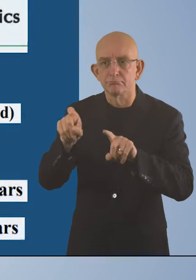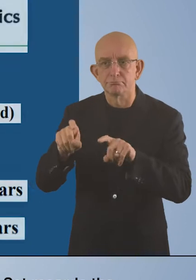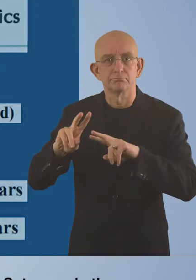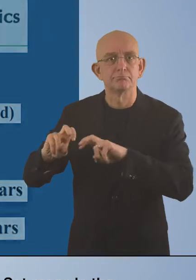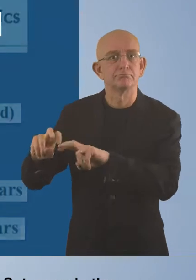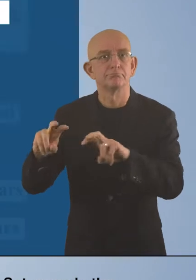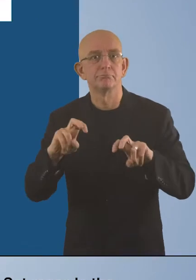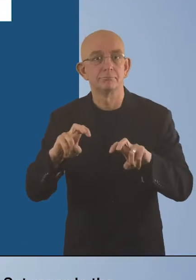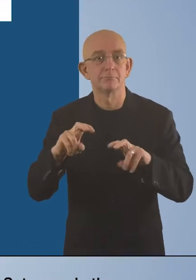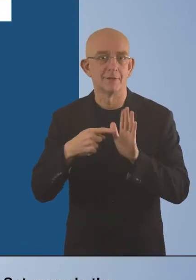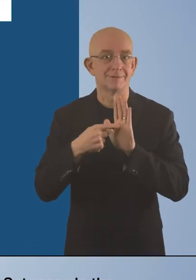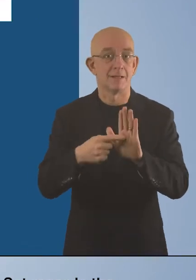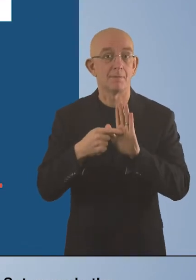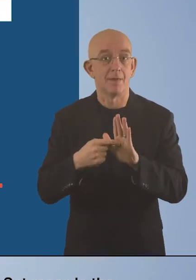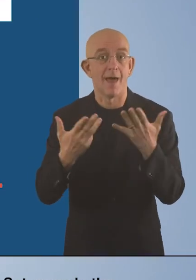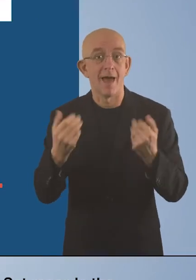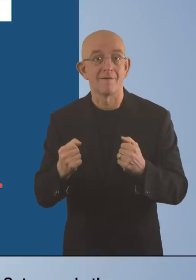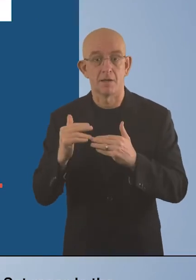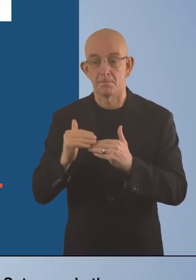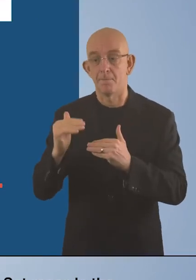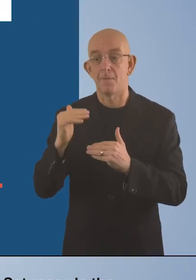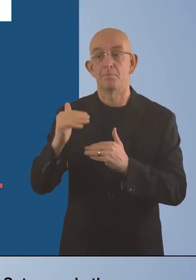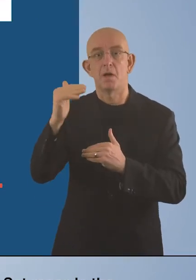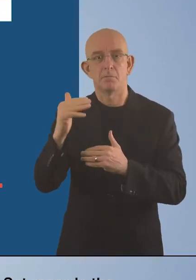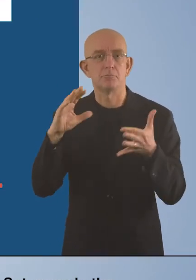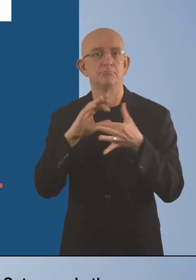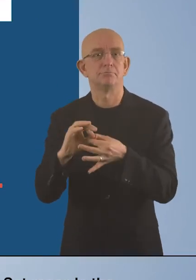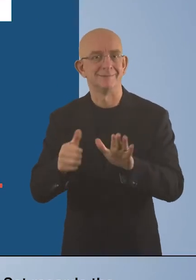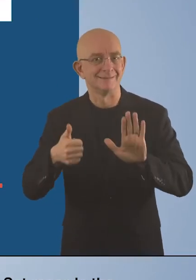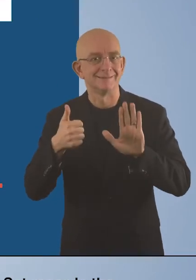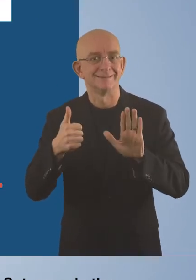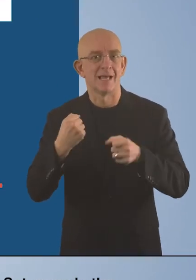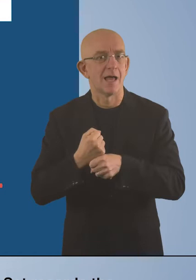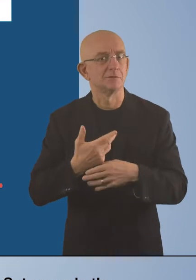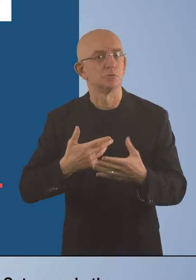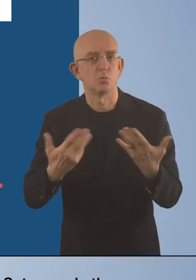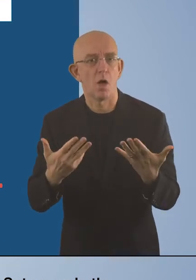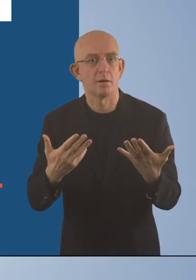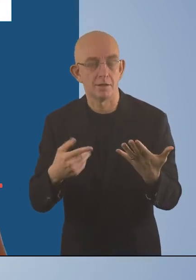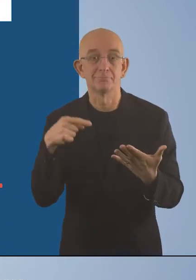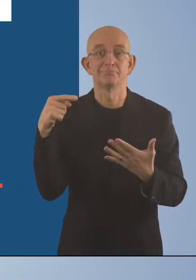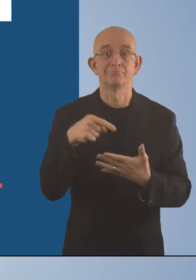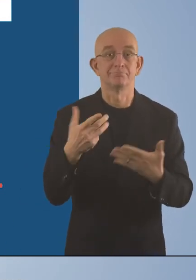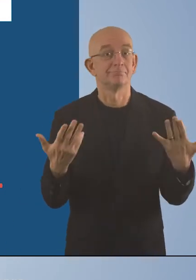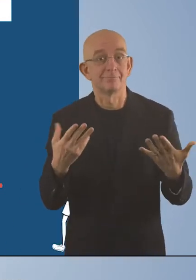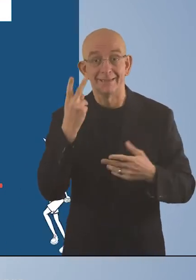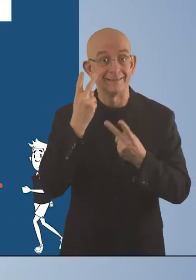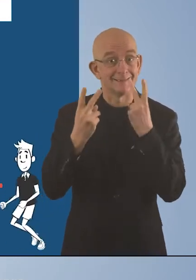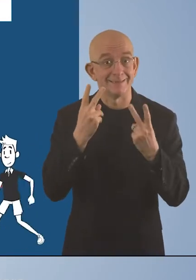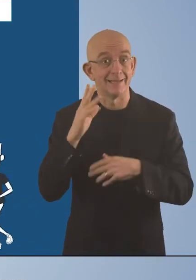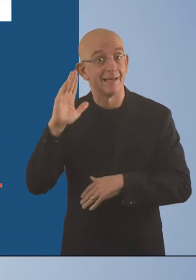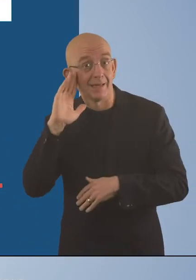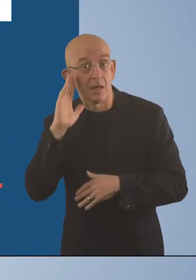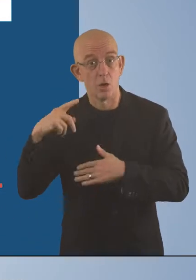For example, the Washington Group short set records the level of difficulty in doing six basic activities, seeing, hearing,